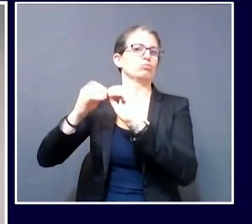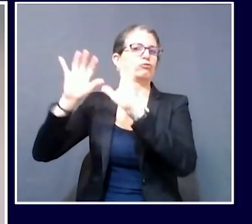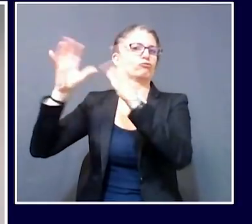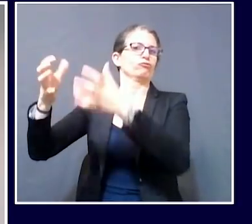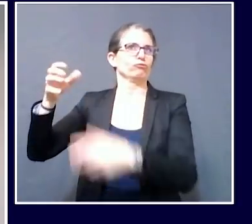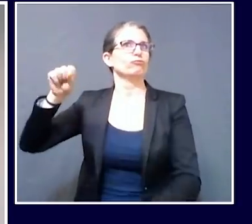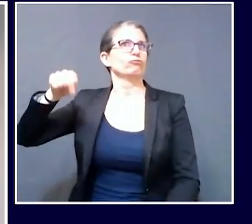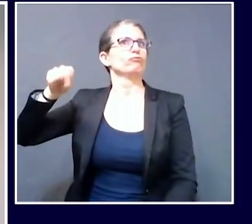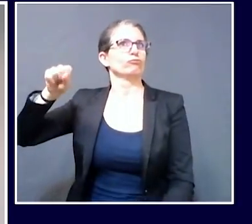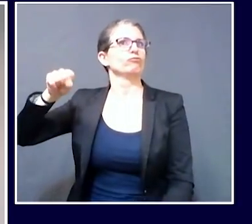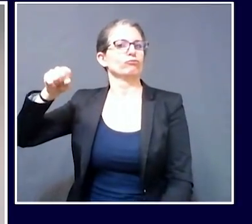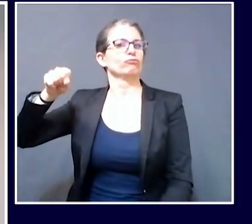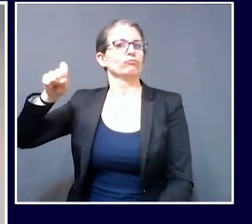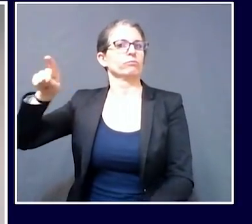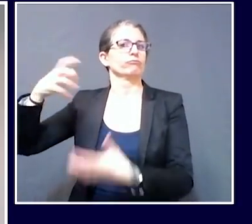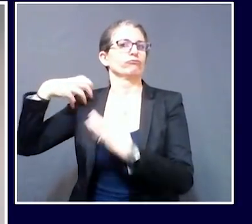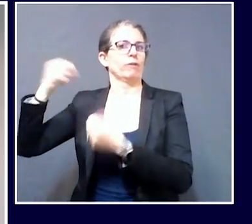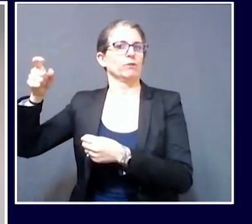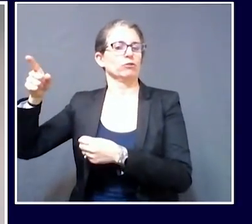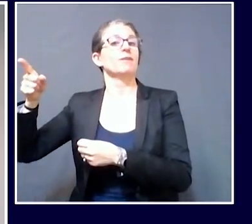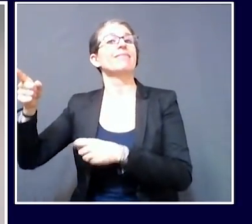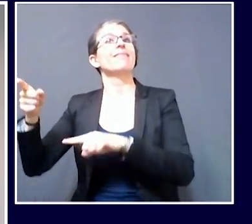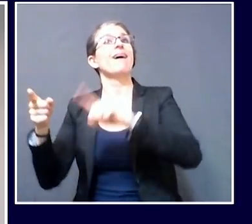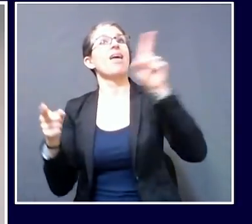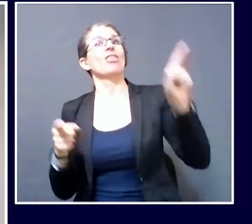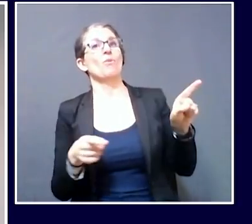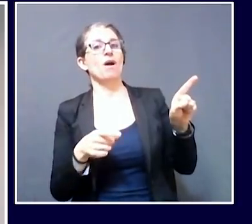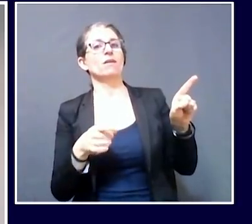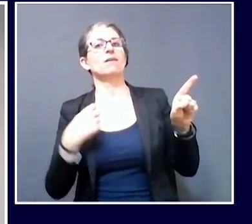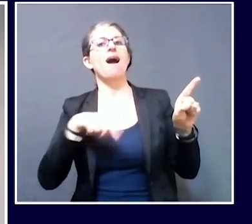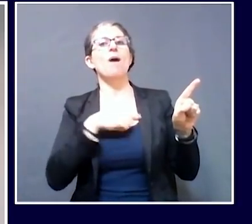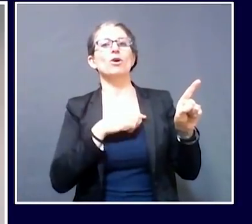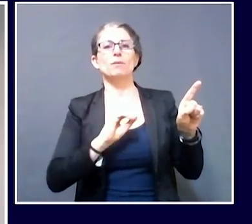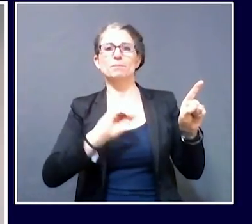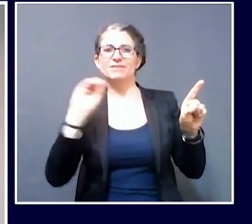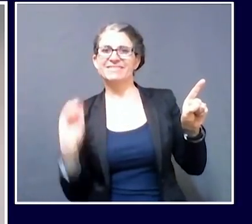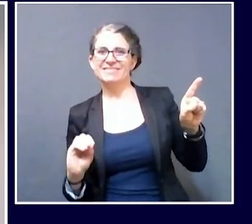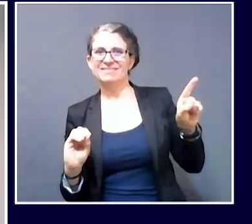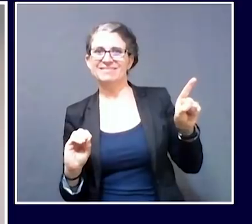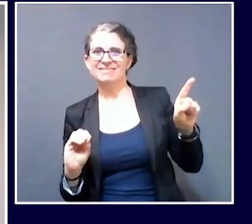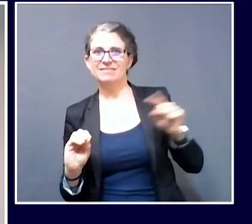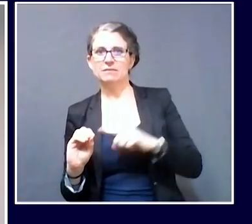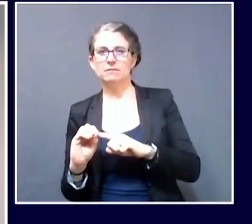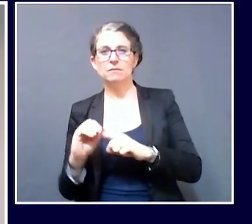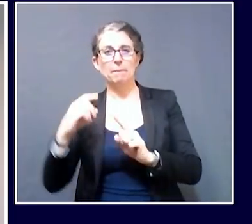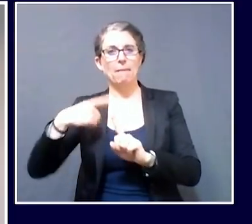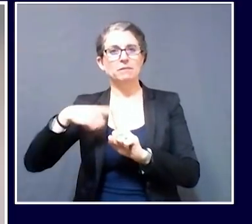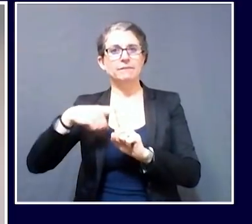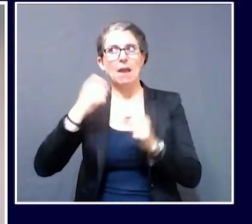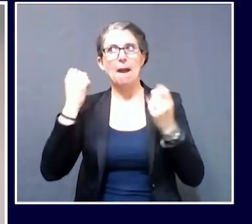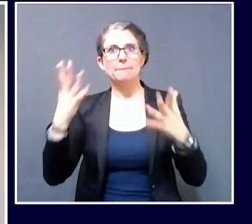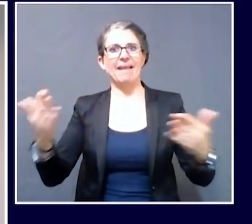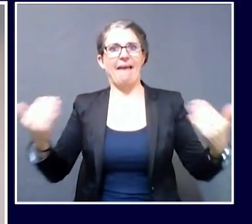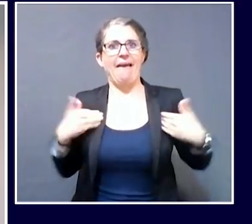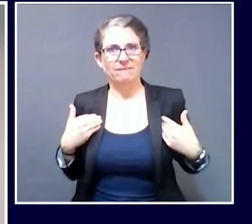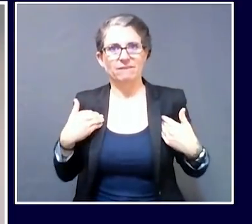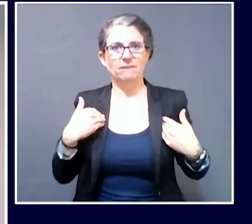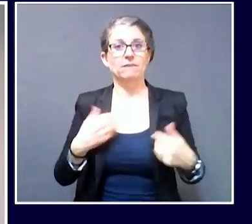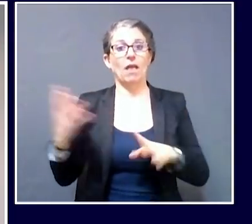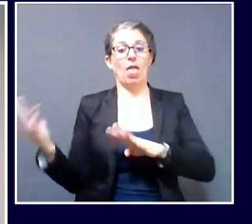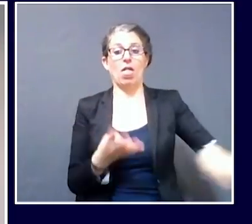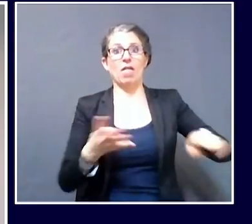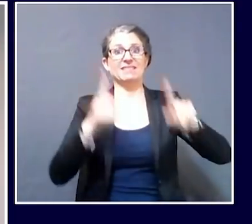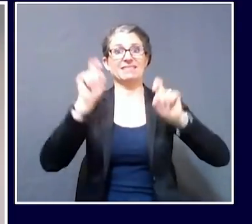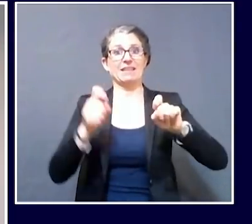case positivity rate has continued to trend downward, even as our number of tests has gone up, all of